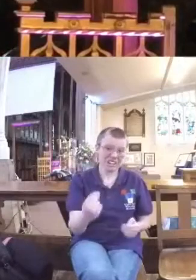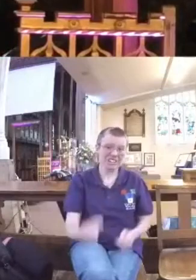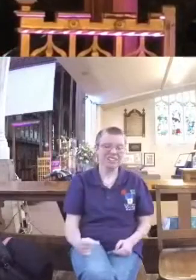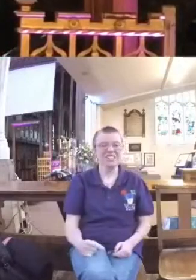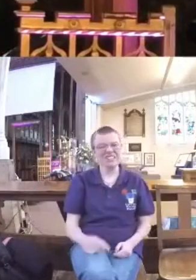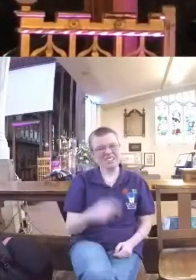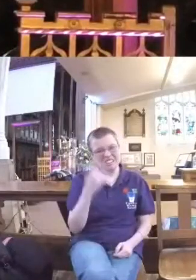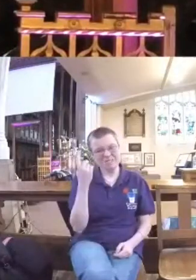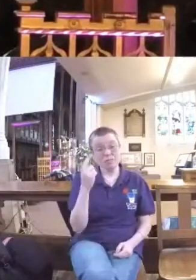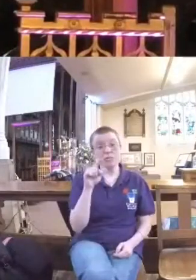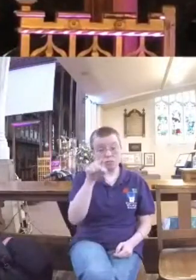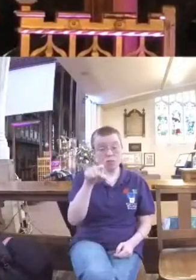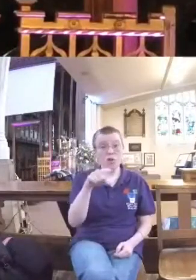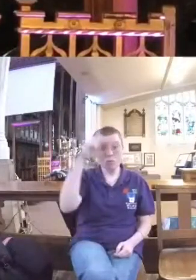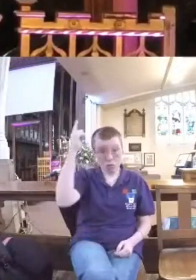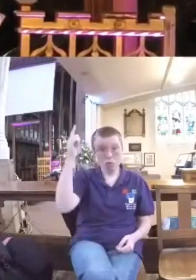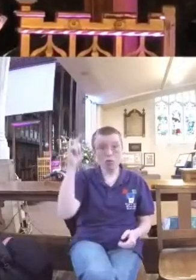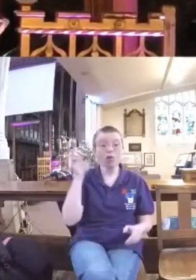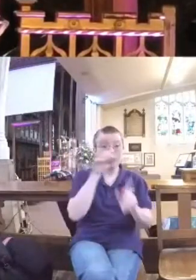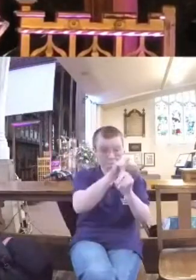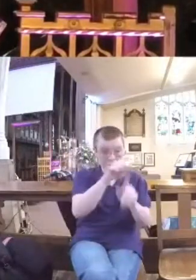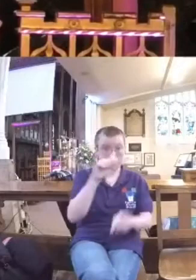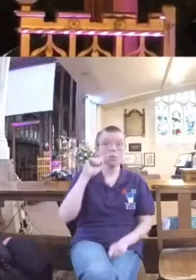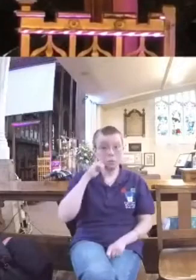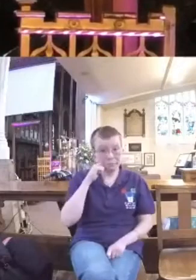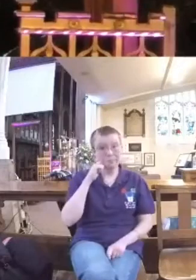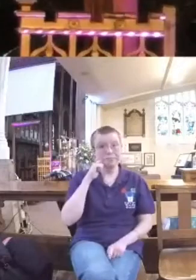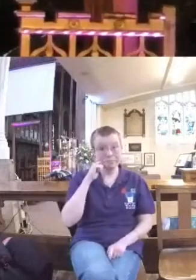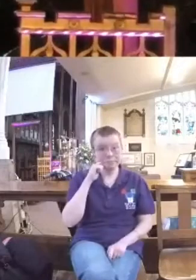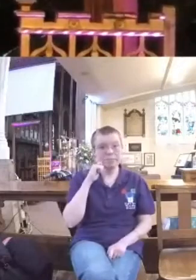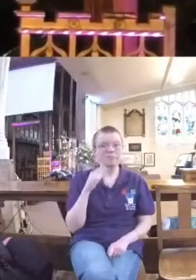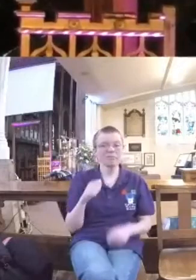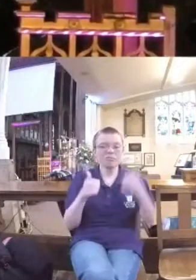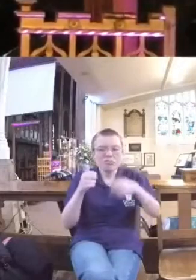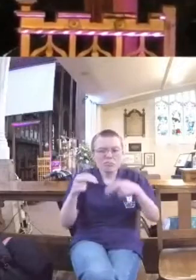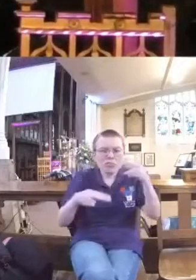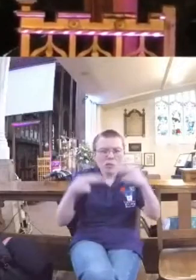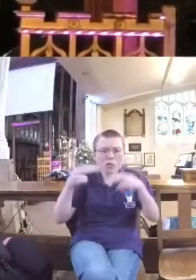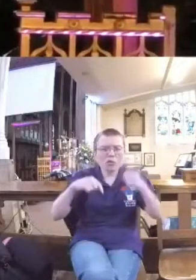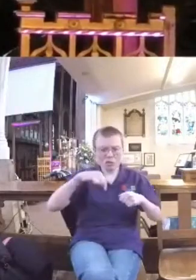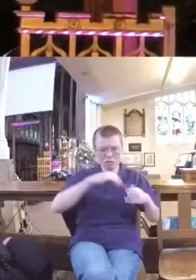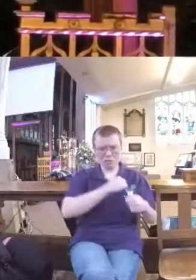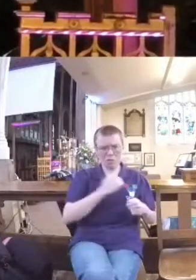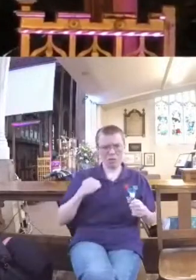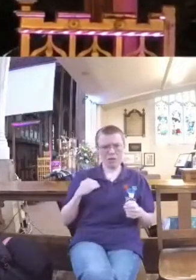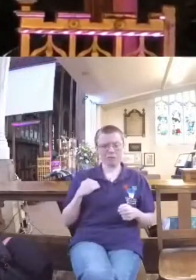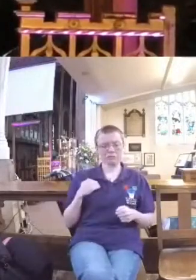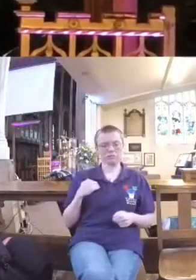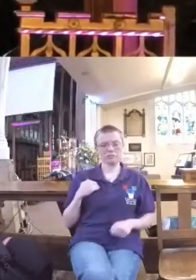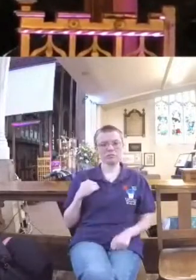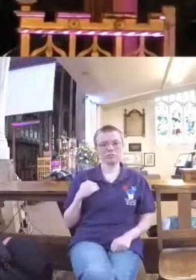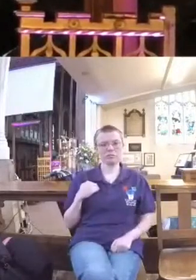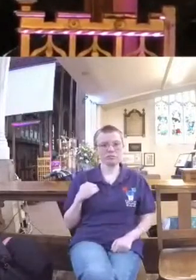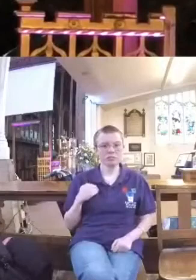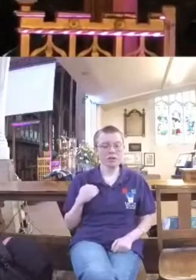me, you will find God in those pages. And the good news for us this morning is that I'm going